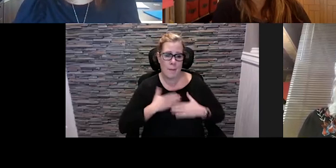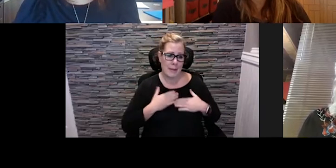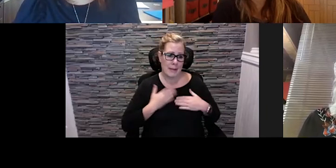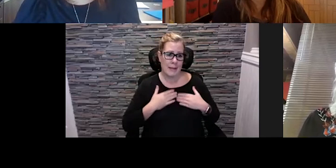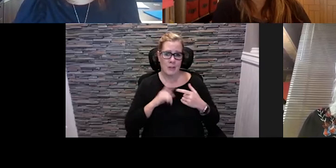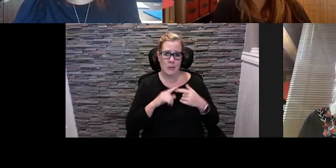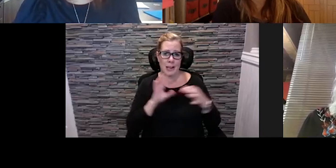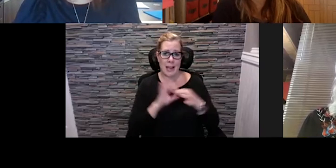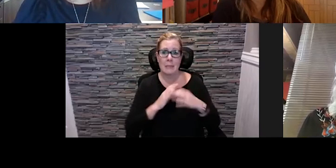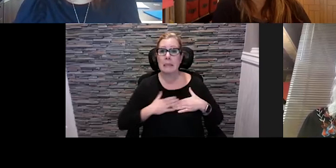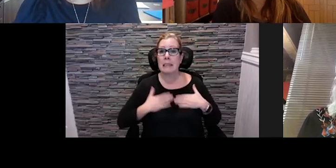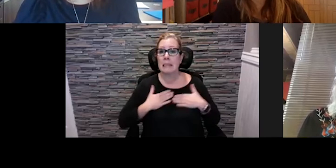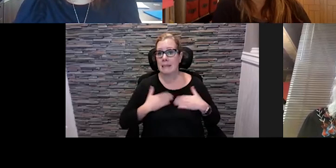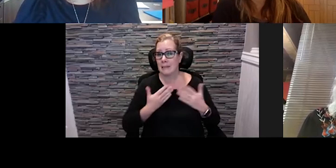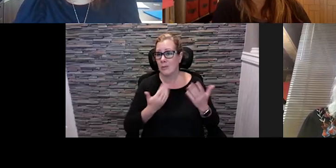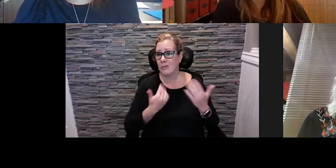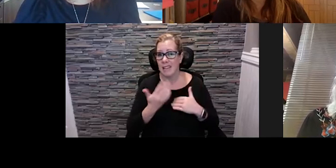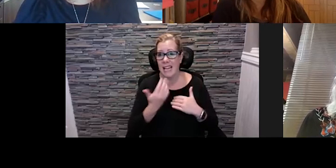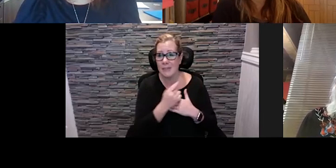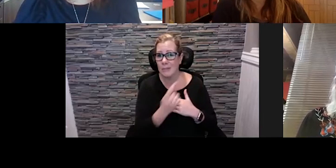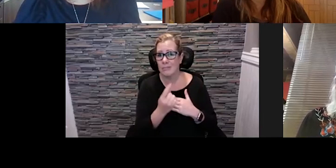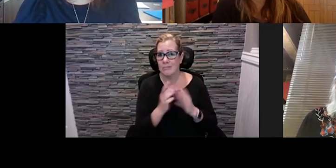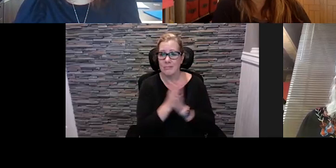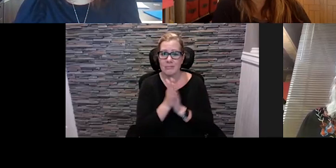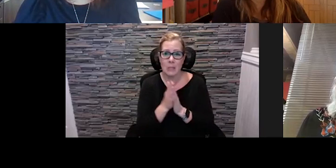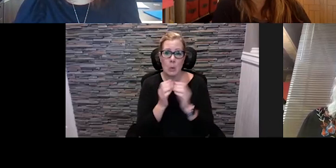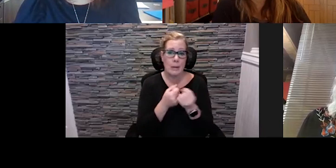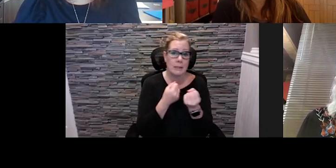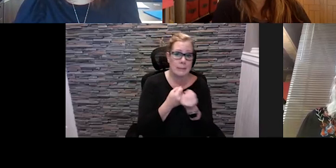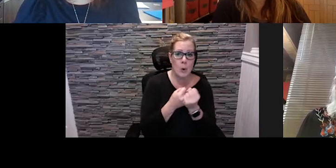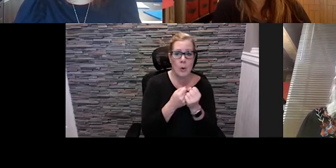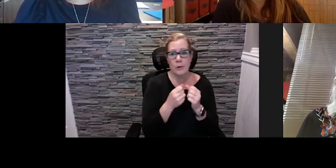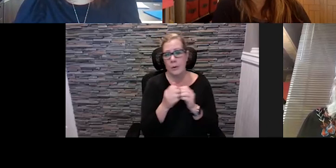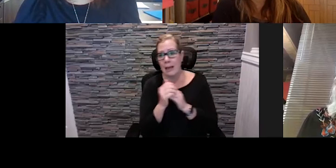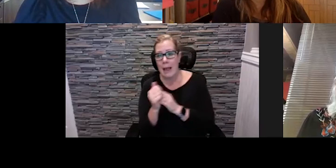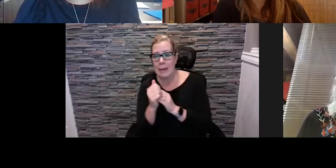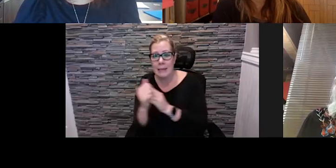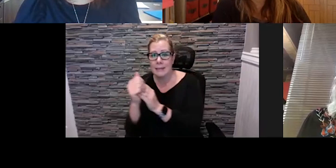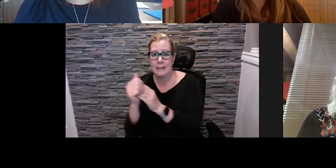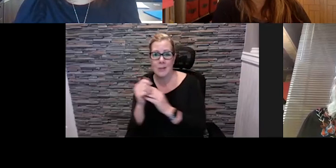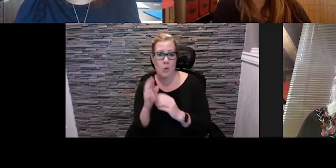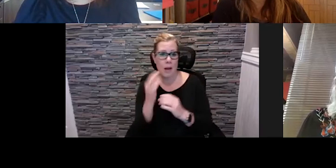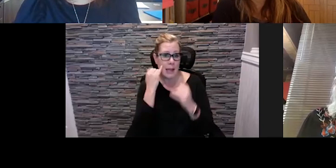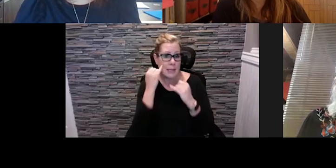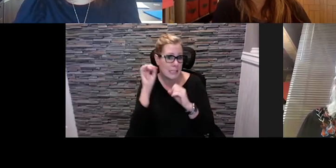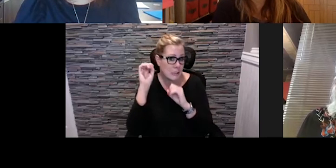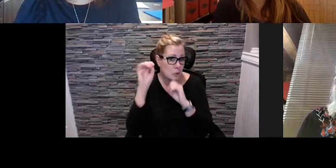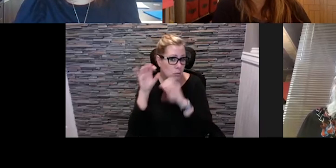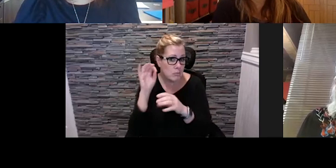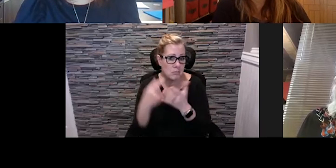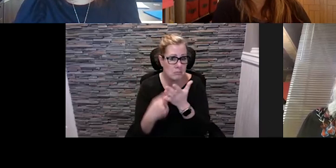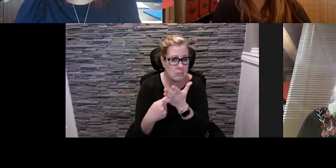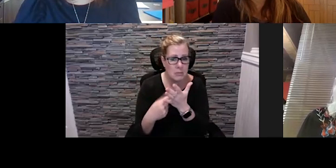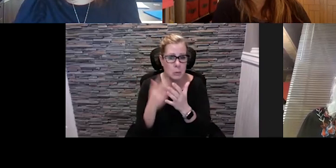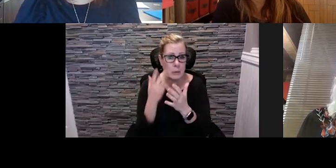connect and have those conversations with people who are looking for some support or some guidance or just to be able to riff some ideas and we'll see what we can do to try and